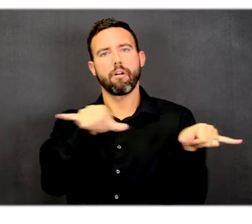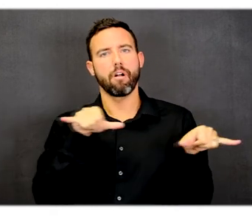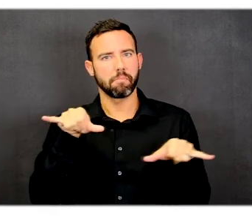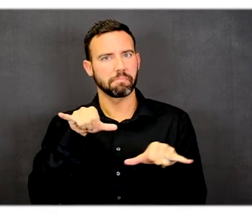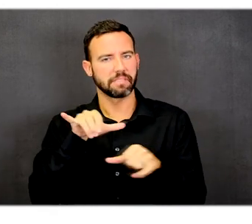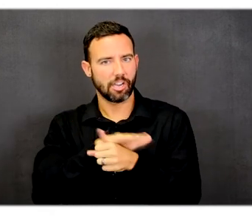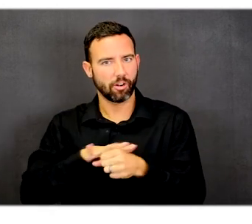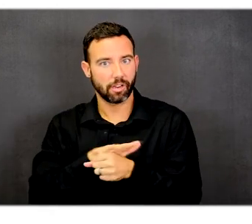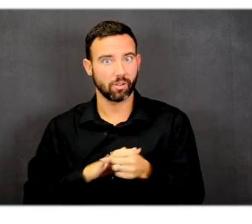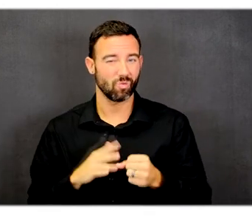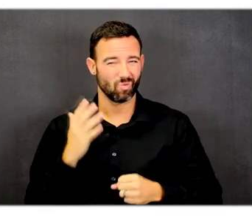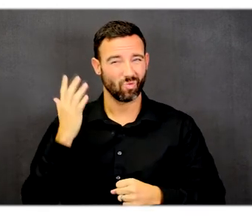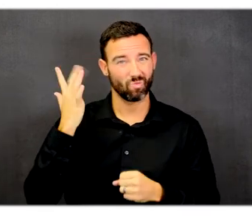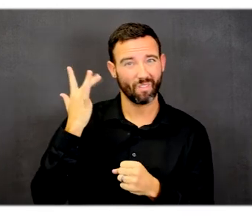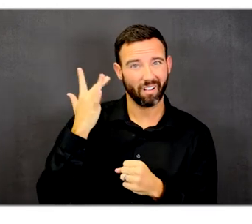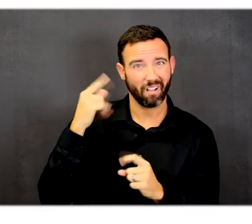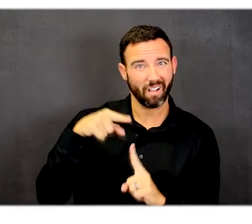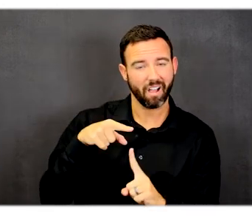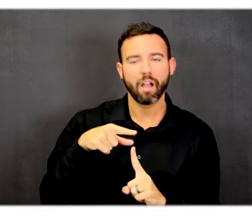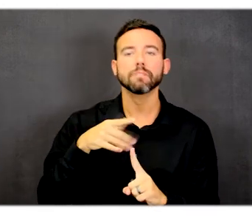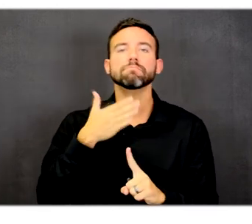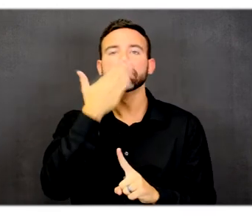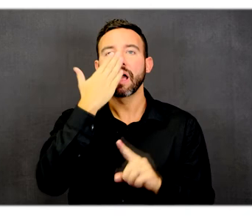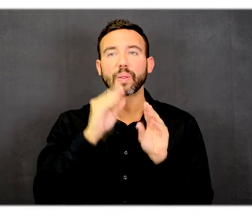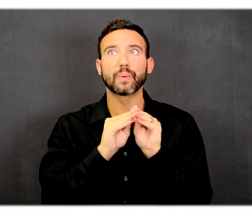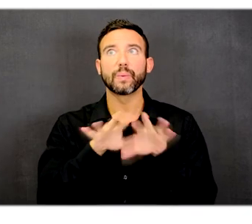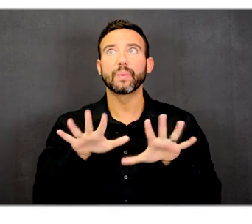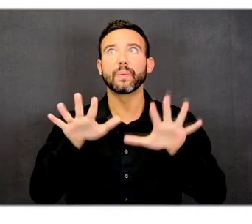mainly to keep smells from being dispersed throughout the floor.